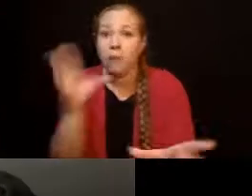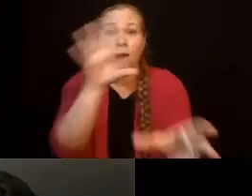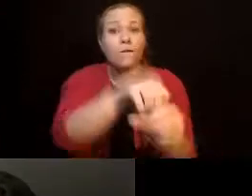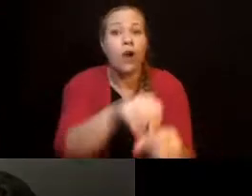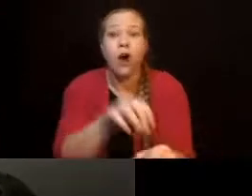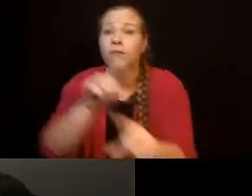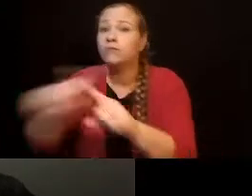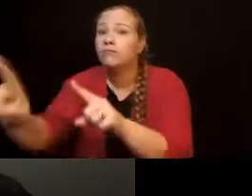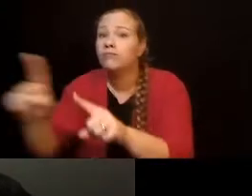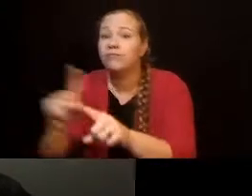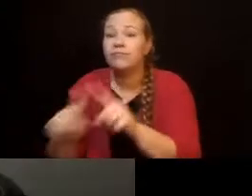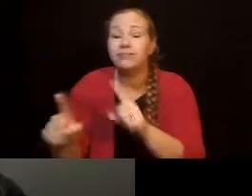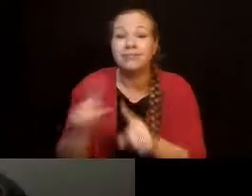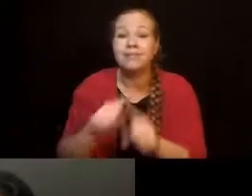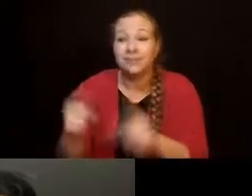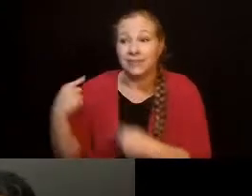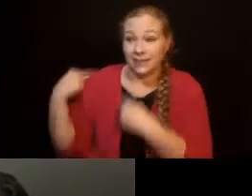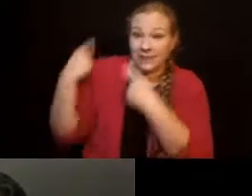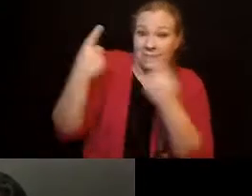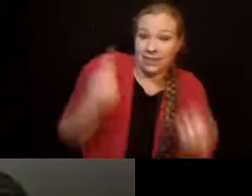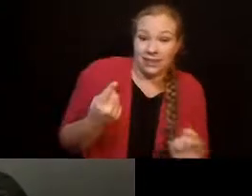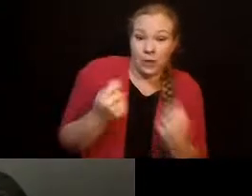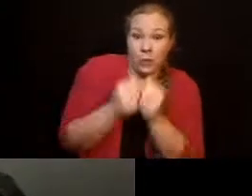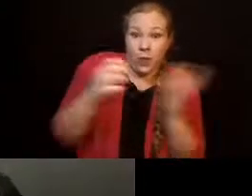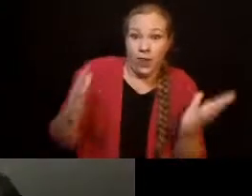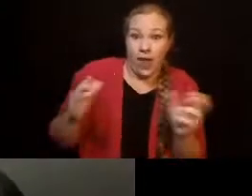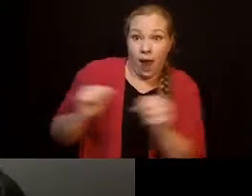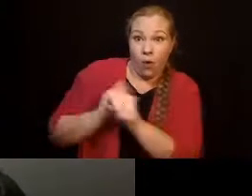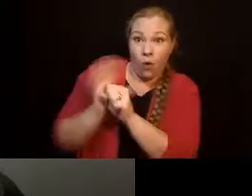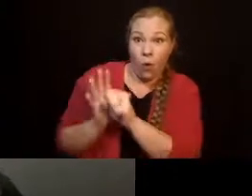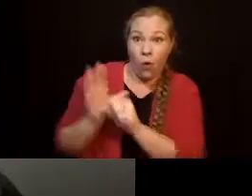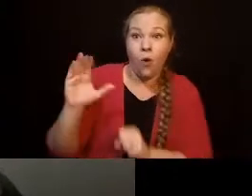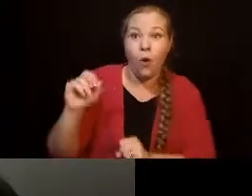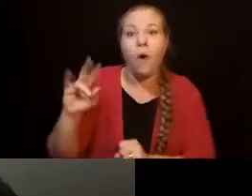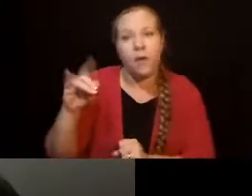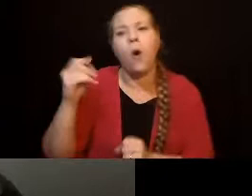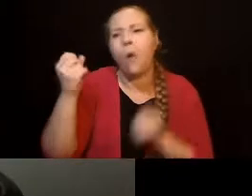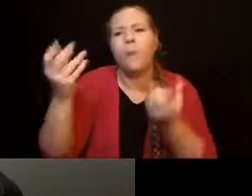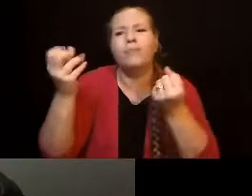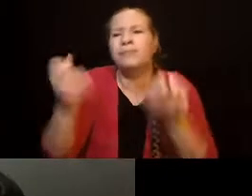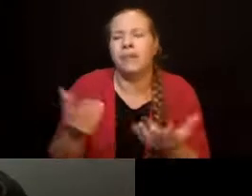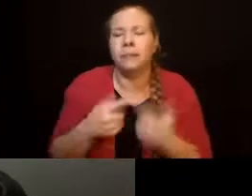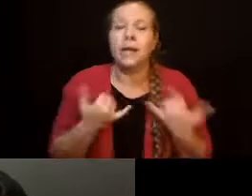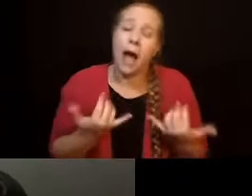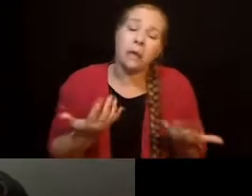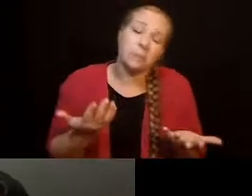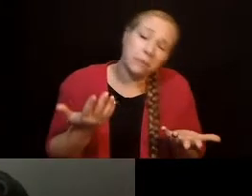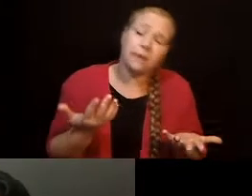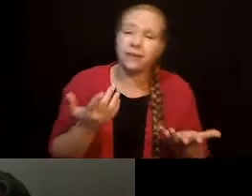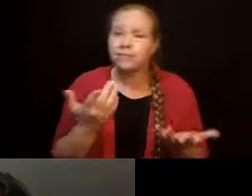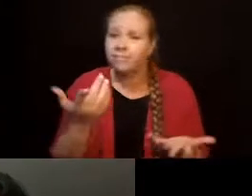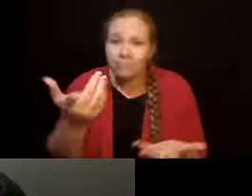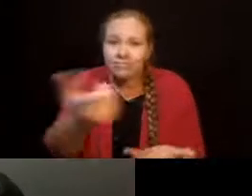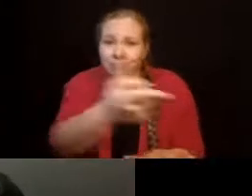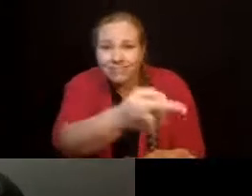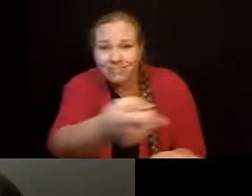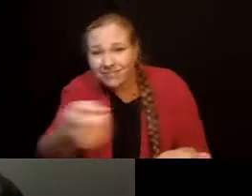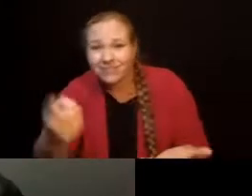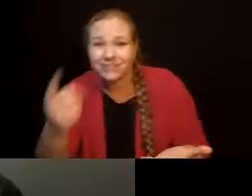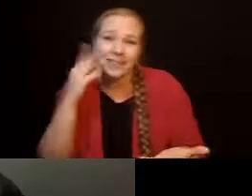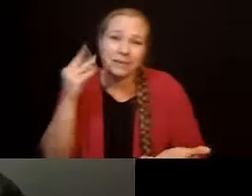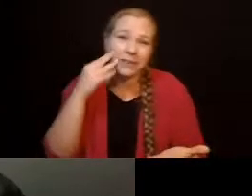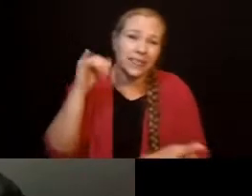-COVID times, as far as activities that our sons and daughters can do. But as we're all experiencing right now,